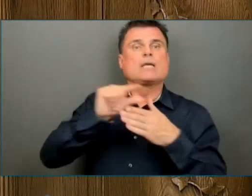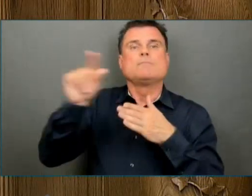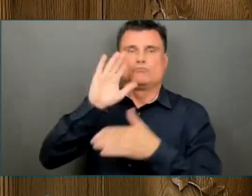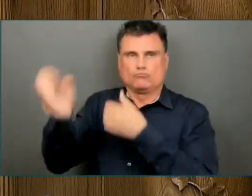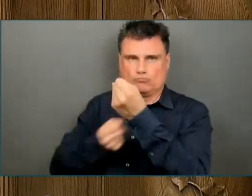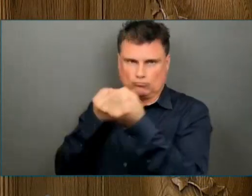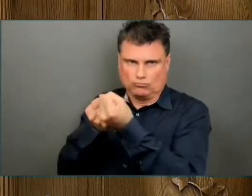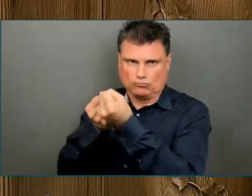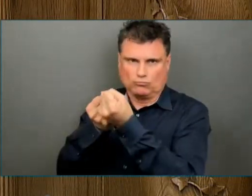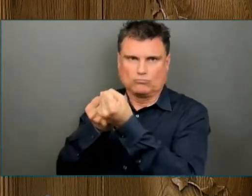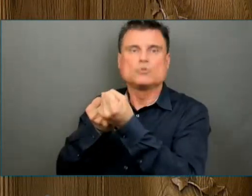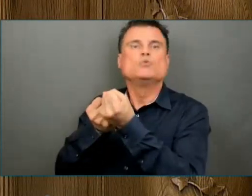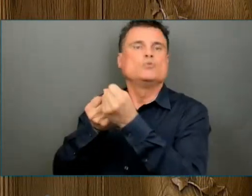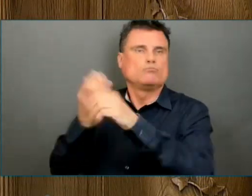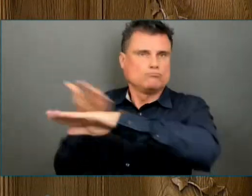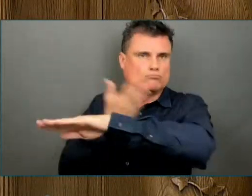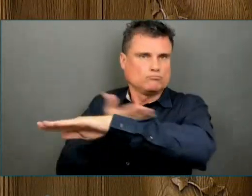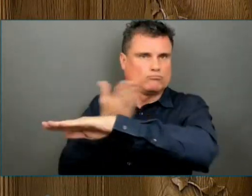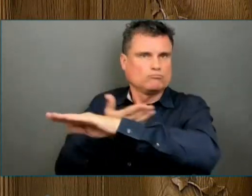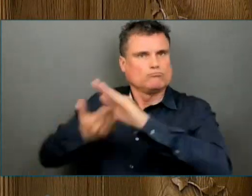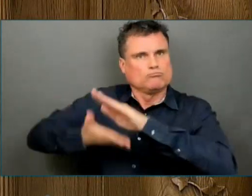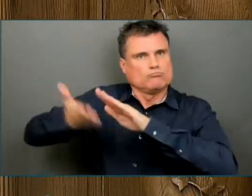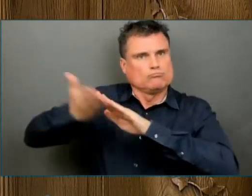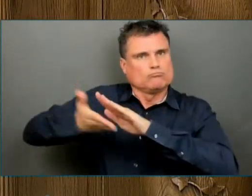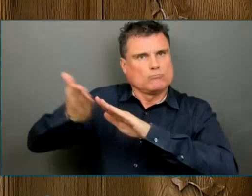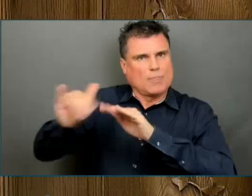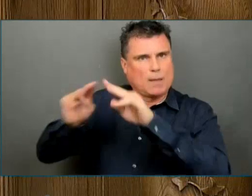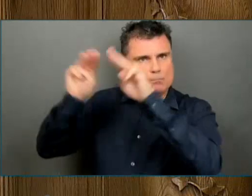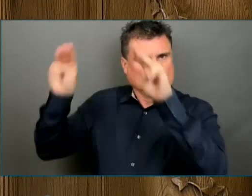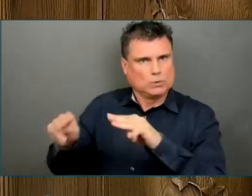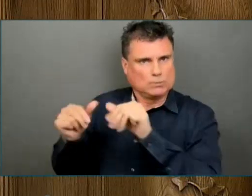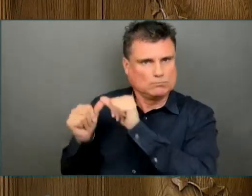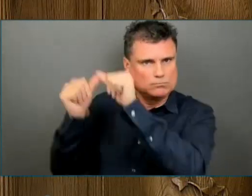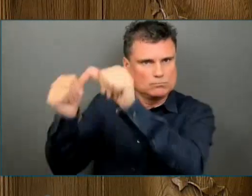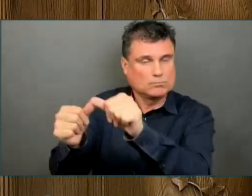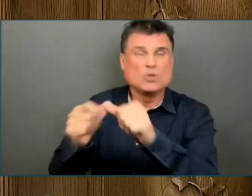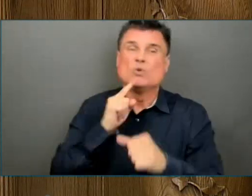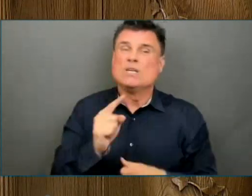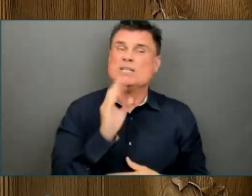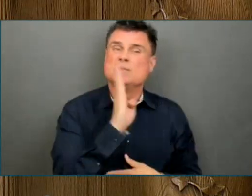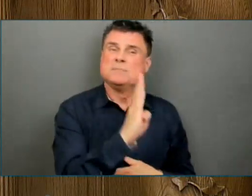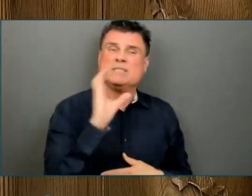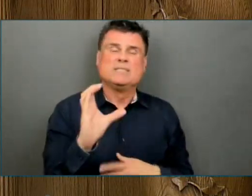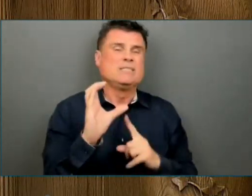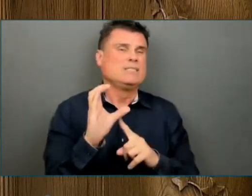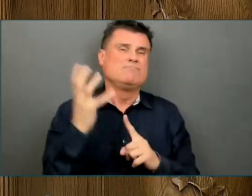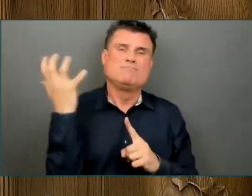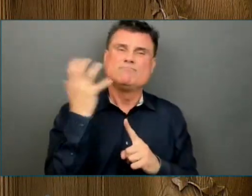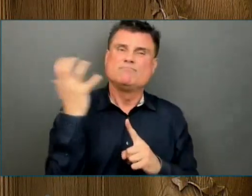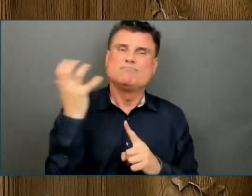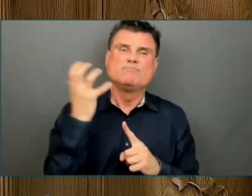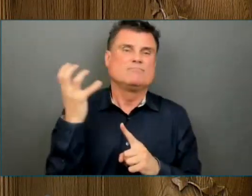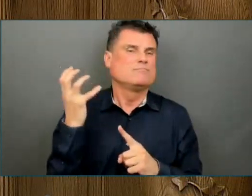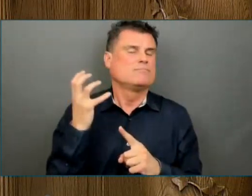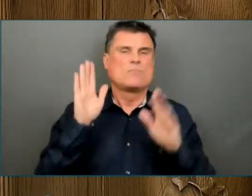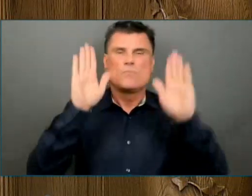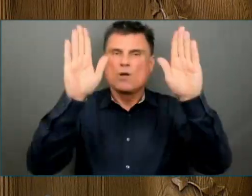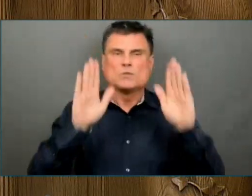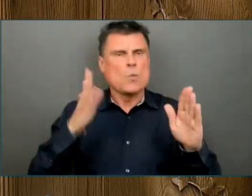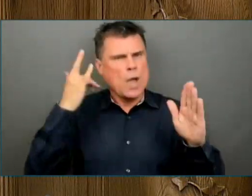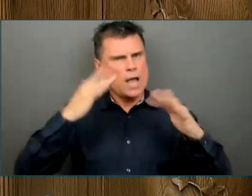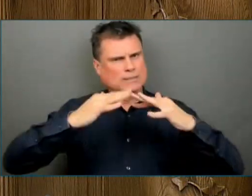inclusion are what make BC's communities so special. Your government will work with you to protect and celebrate this.